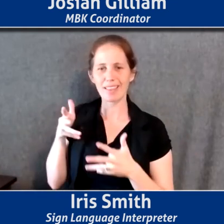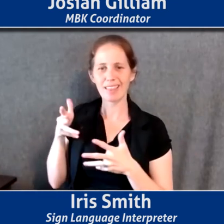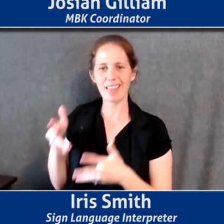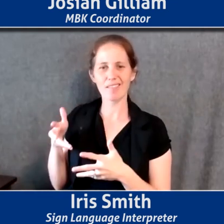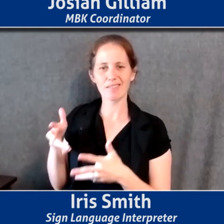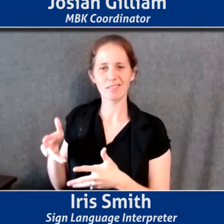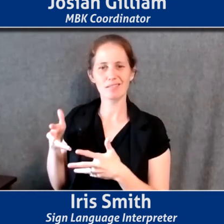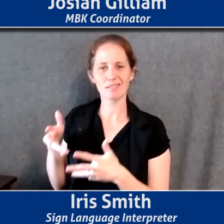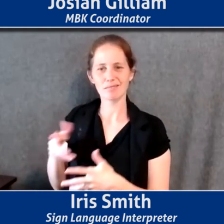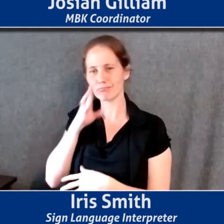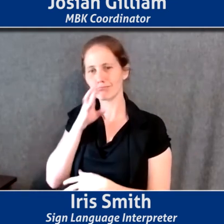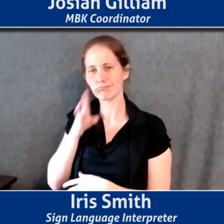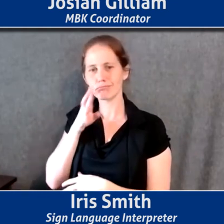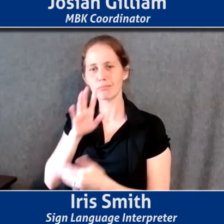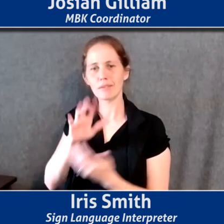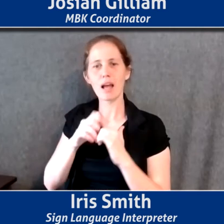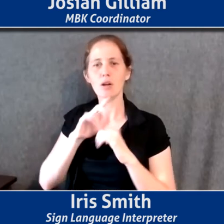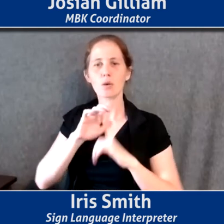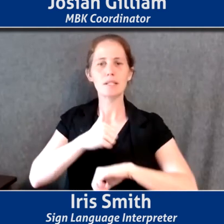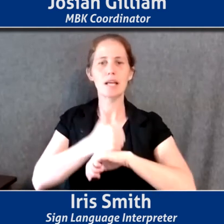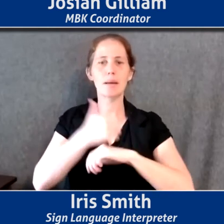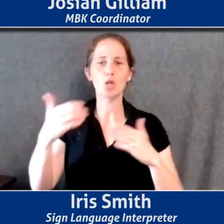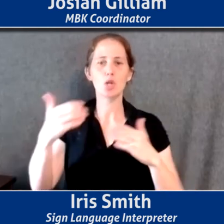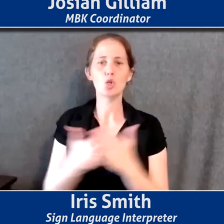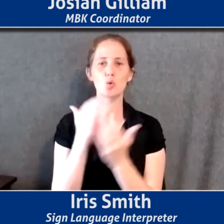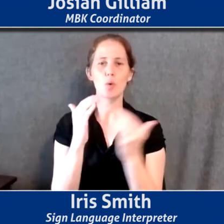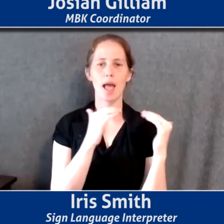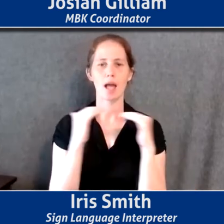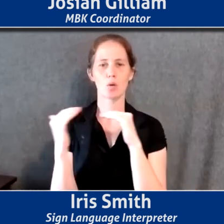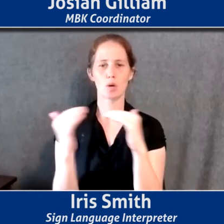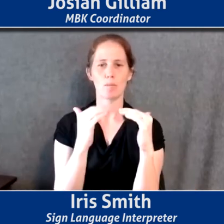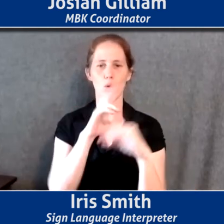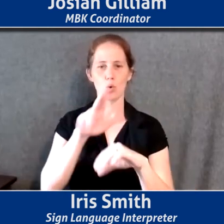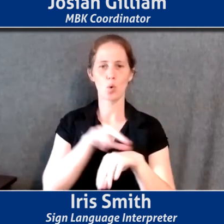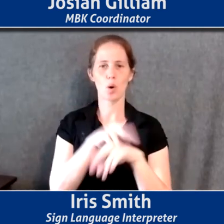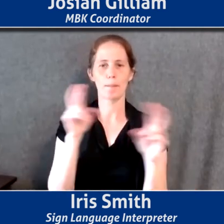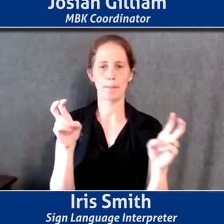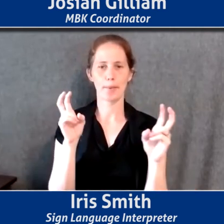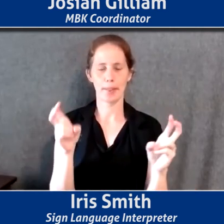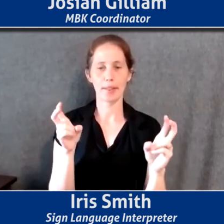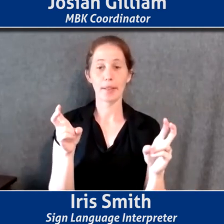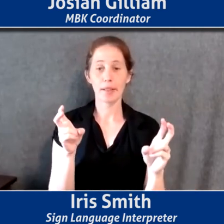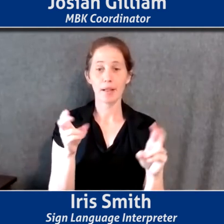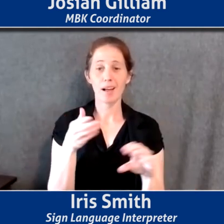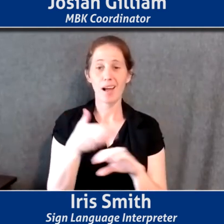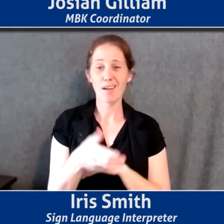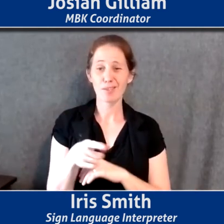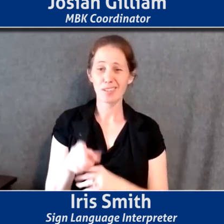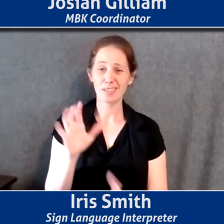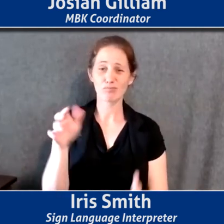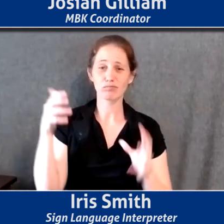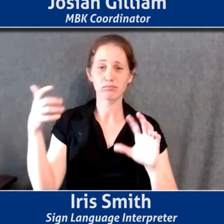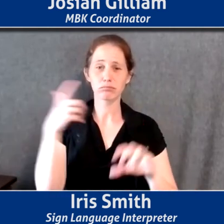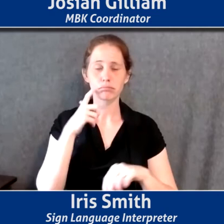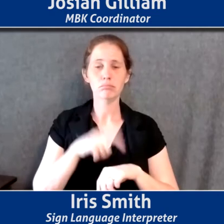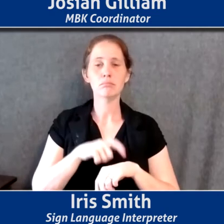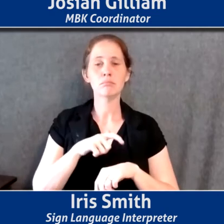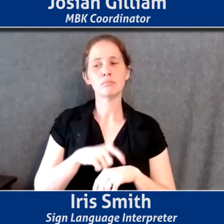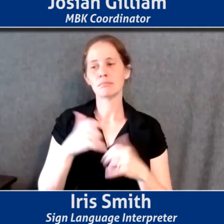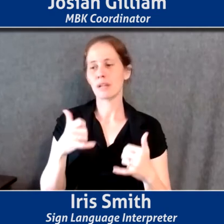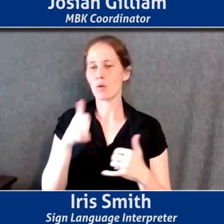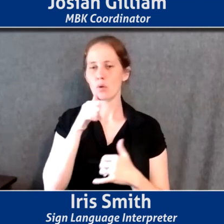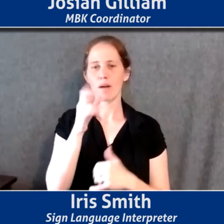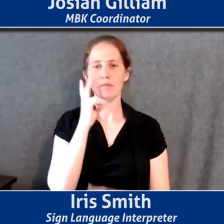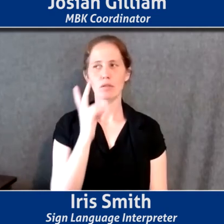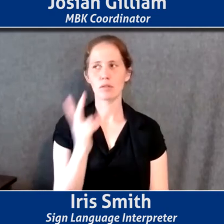how can we create a new equitable normal post these very disruptive times, um, where we won't have to